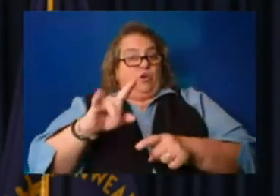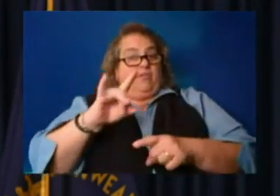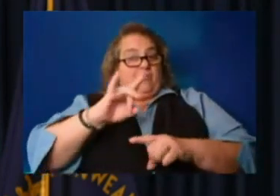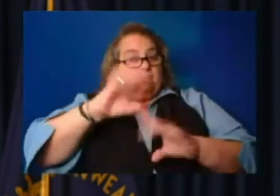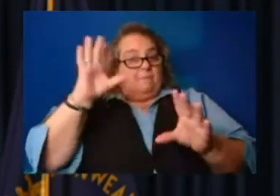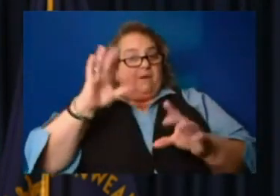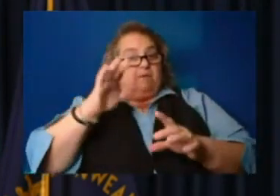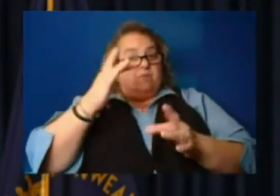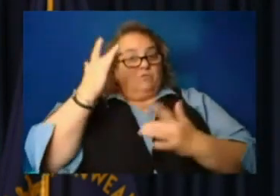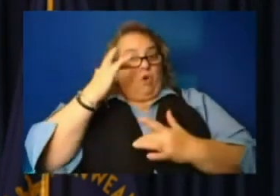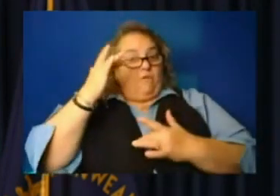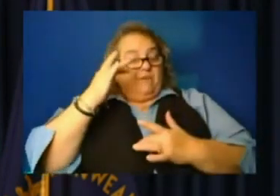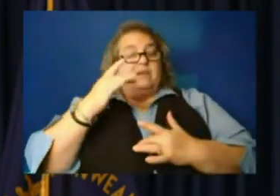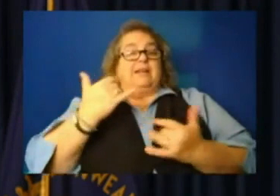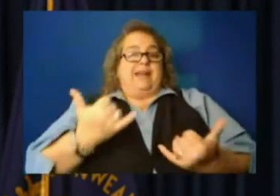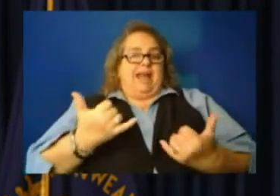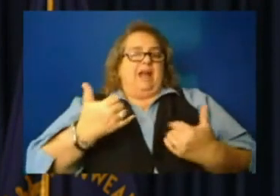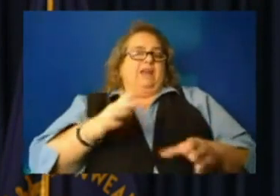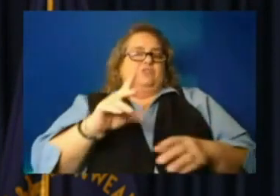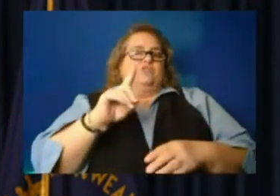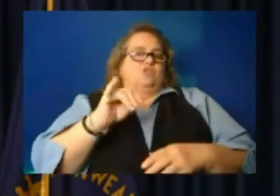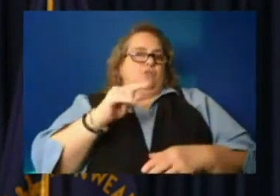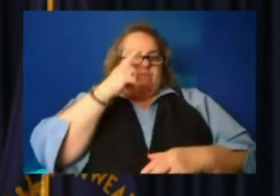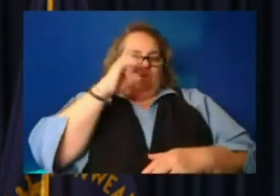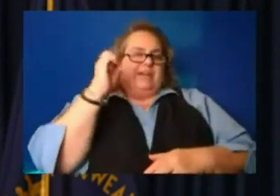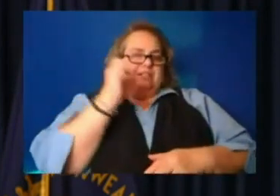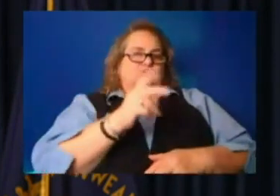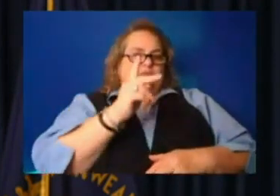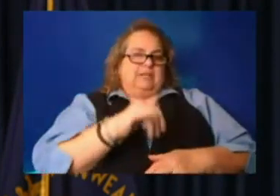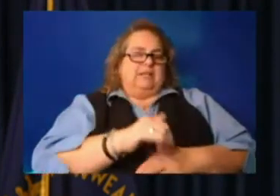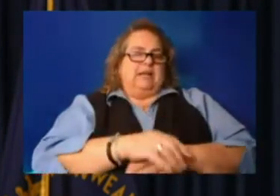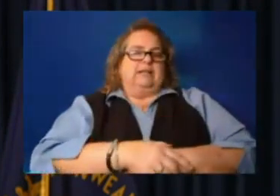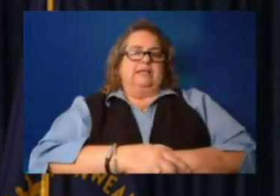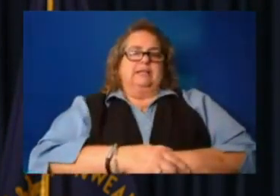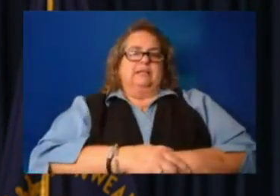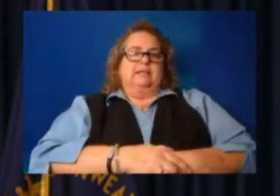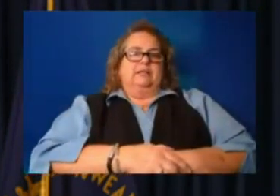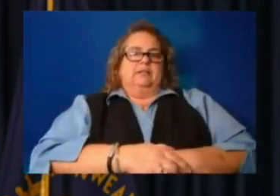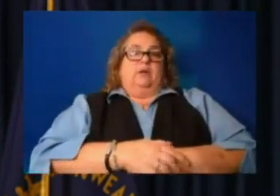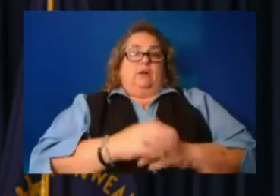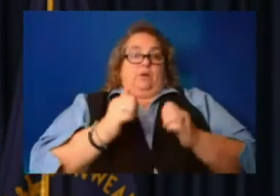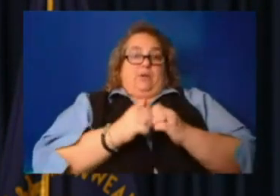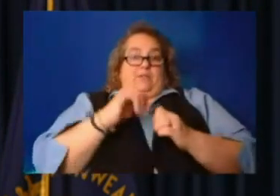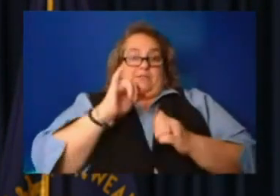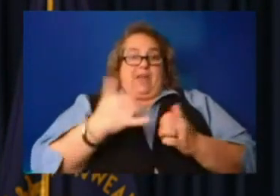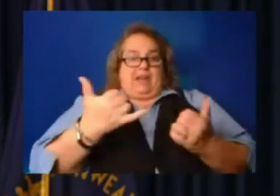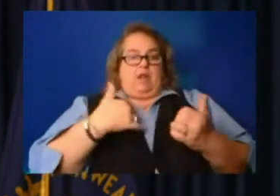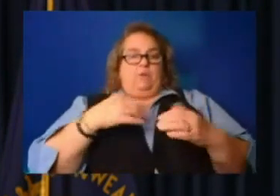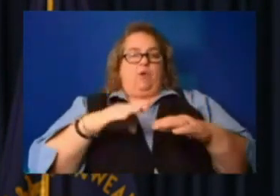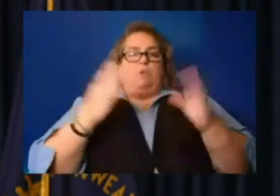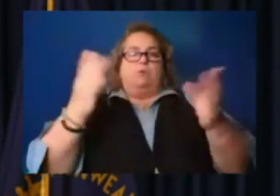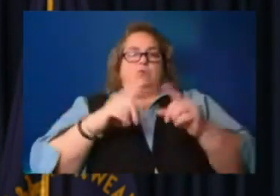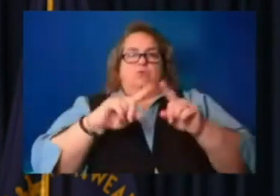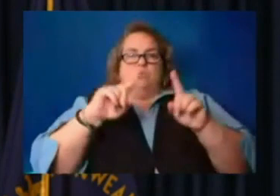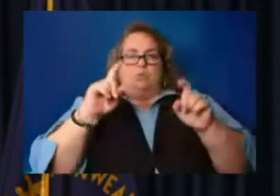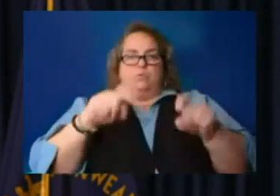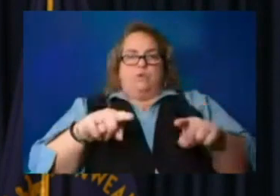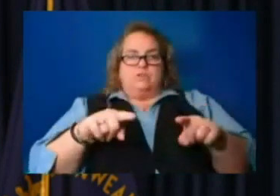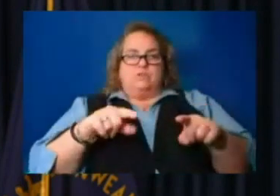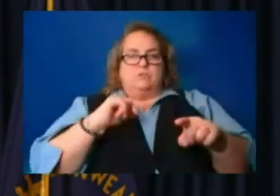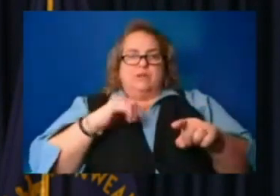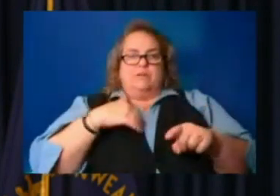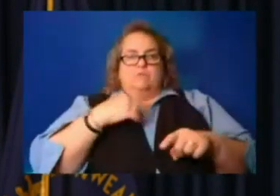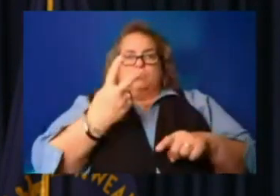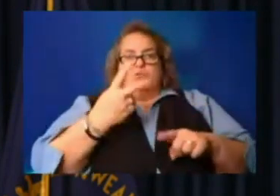of eastern Kentucky right now. All right. With that, we'll open it up to questions. We've got two reporters